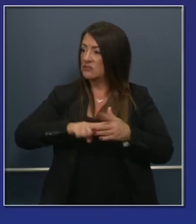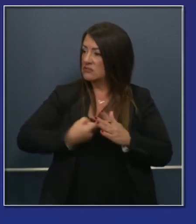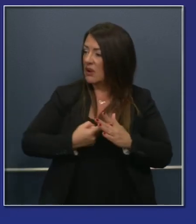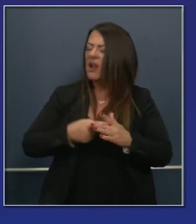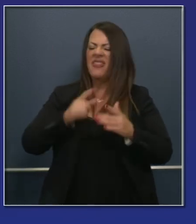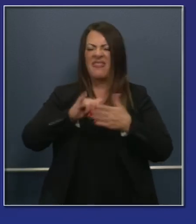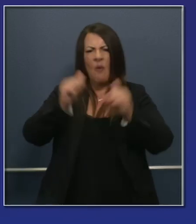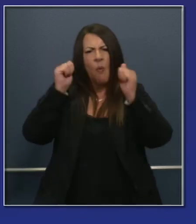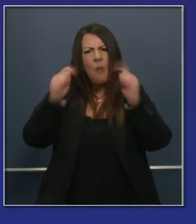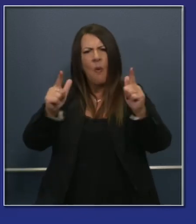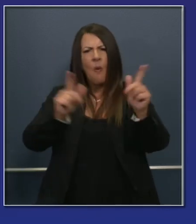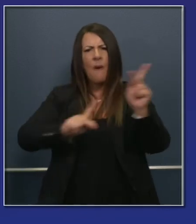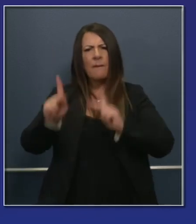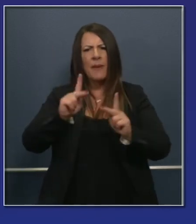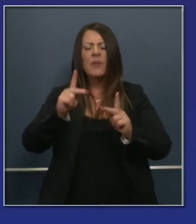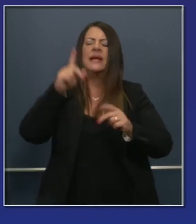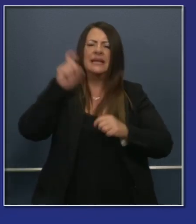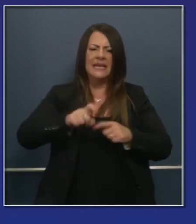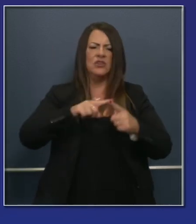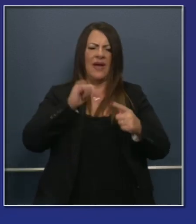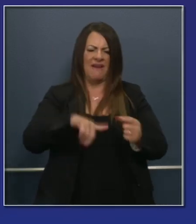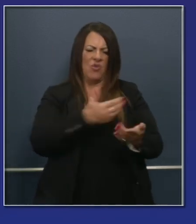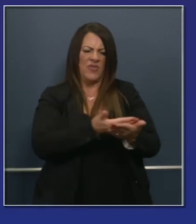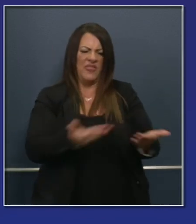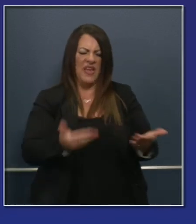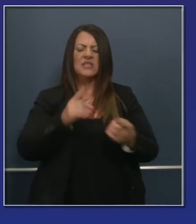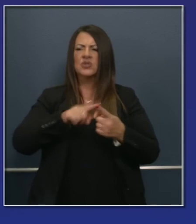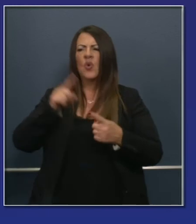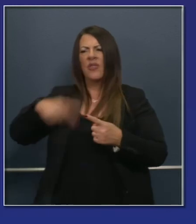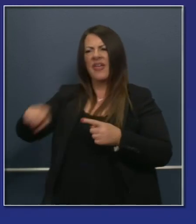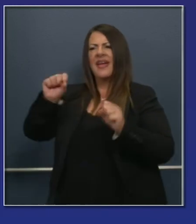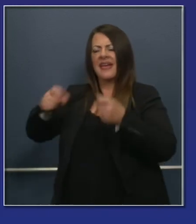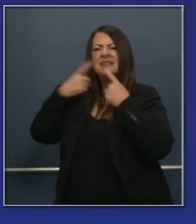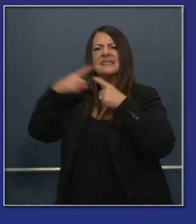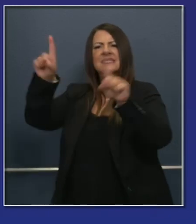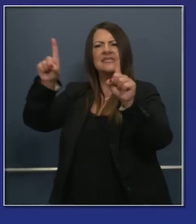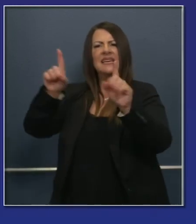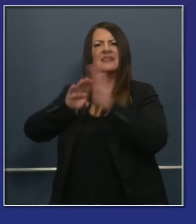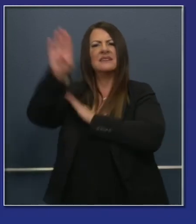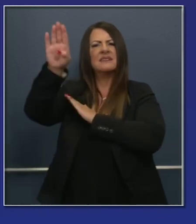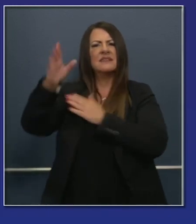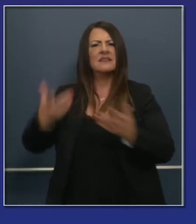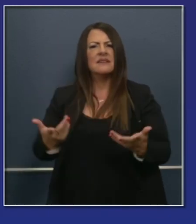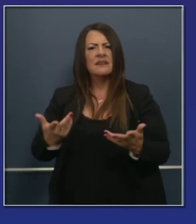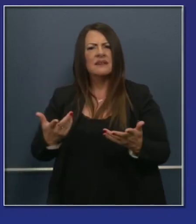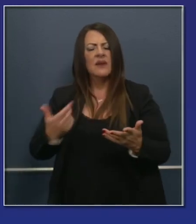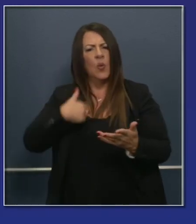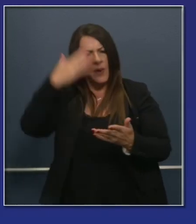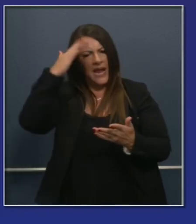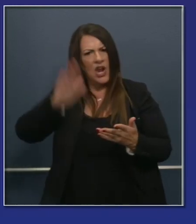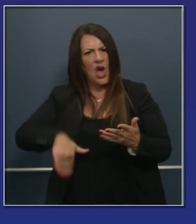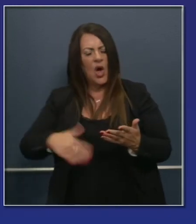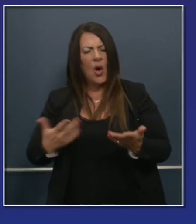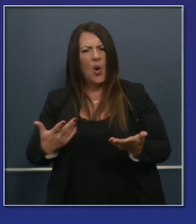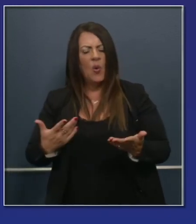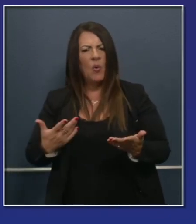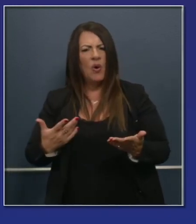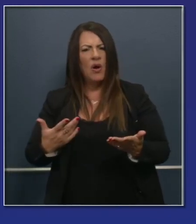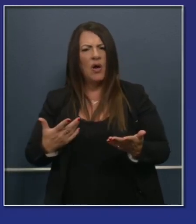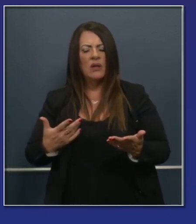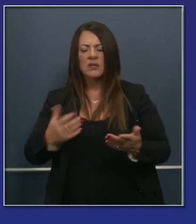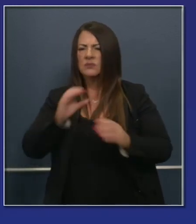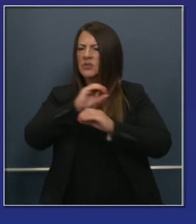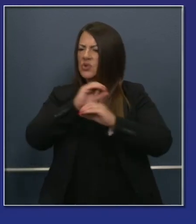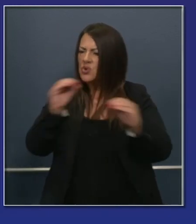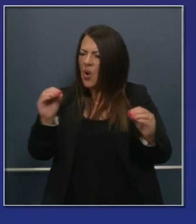access to the tools that they need to succeed. And in particular, we know that under no